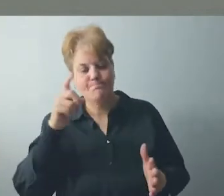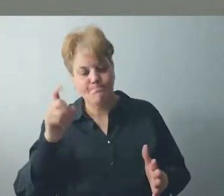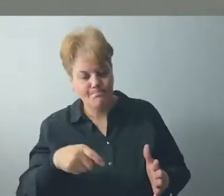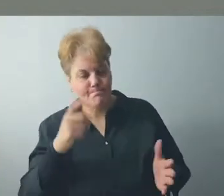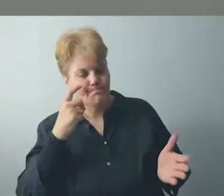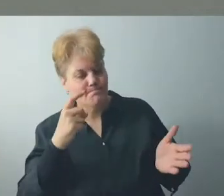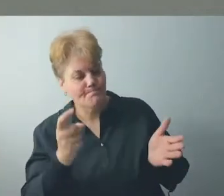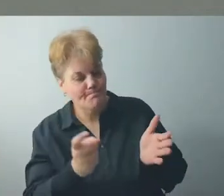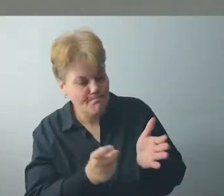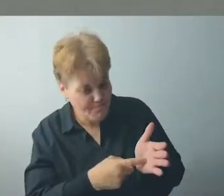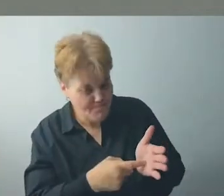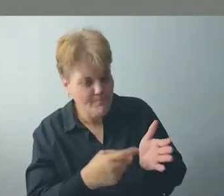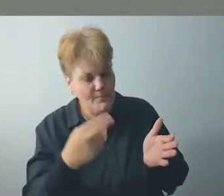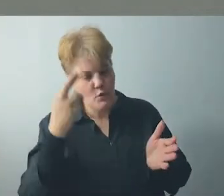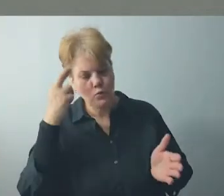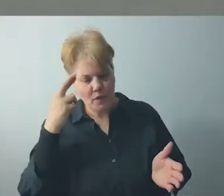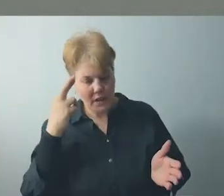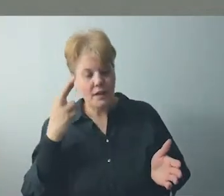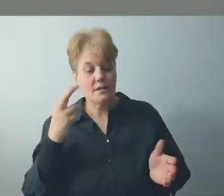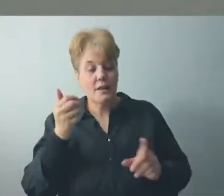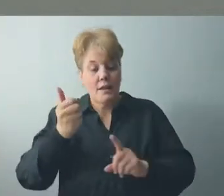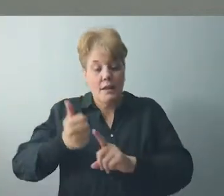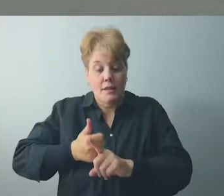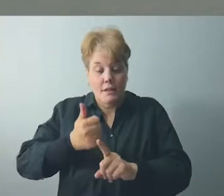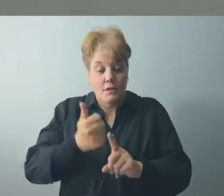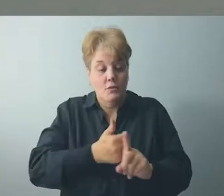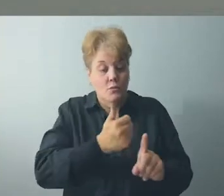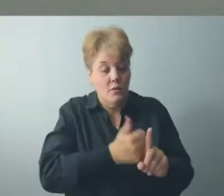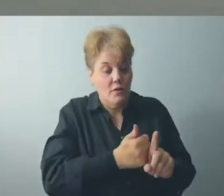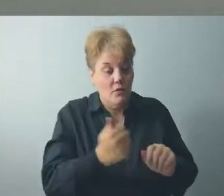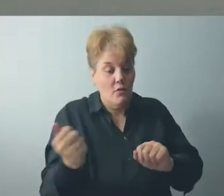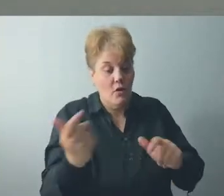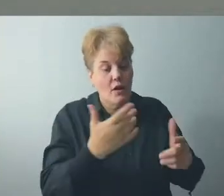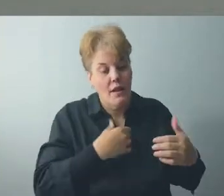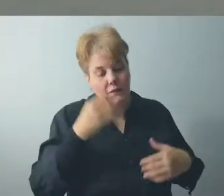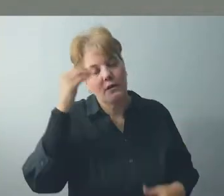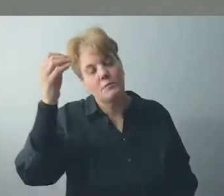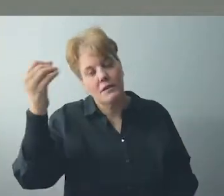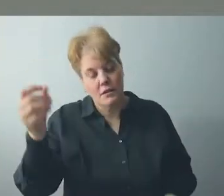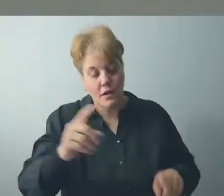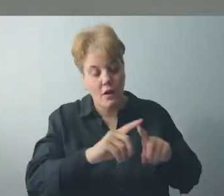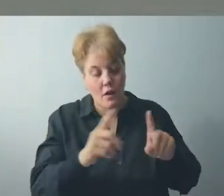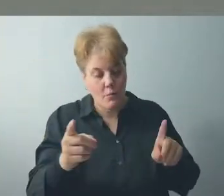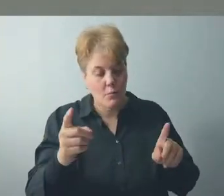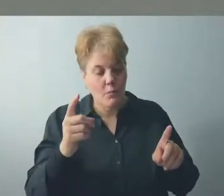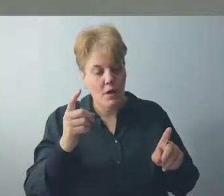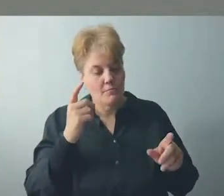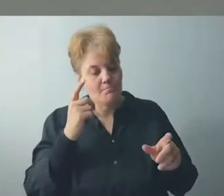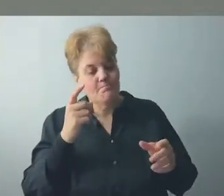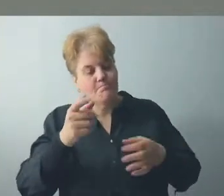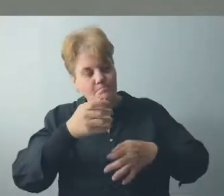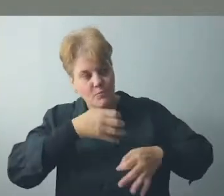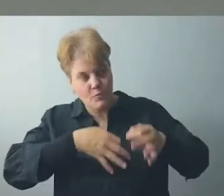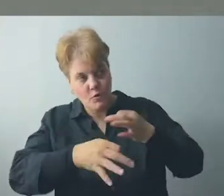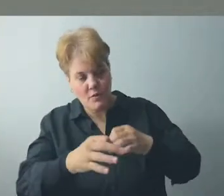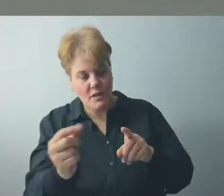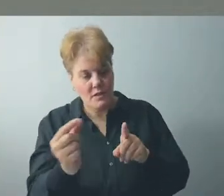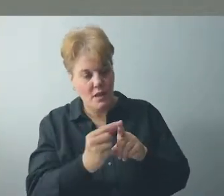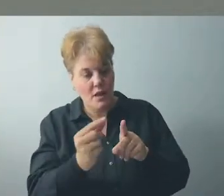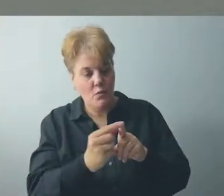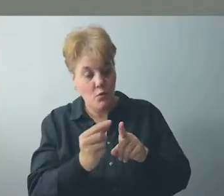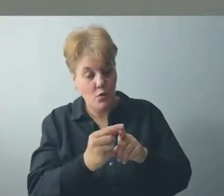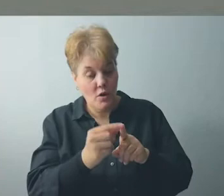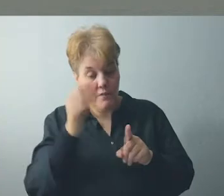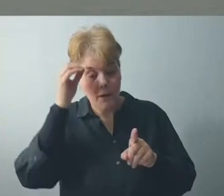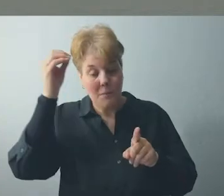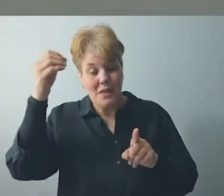word that we usually use in a negative sense. A synonym word for the word opinion in English is a